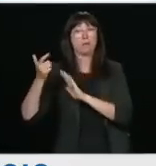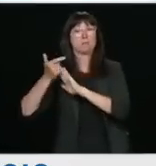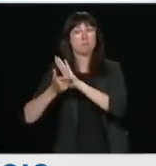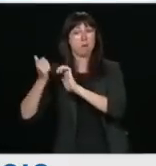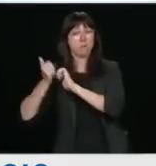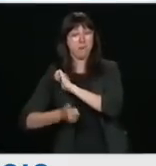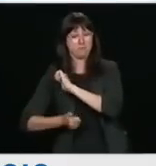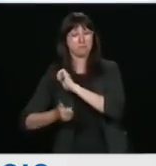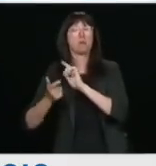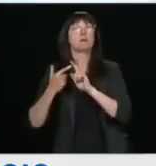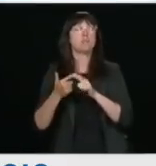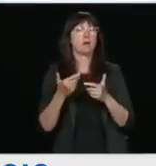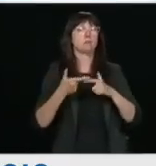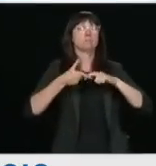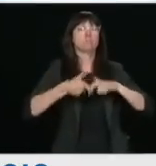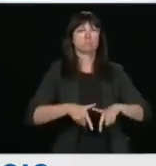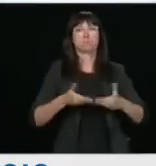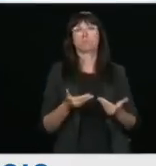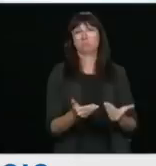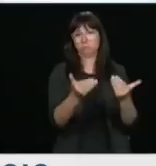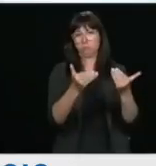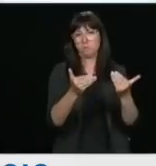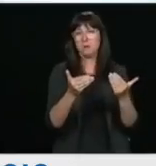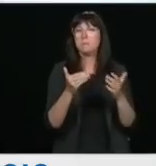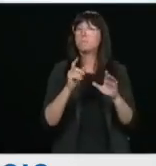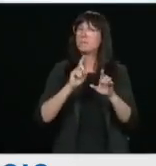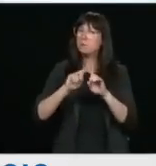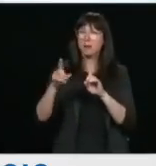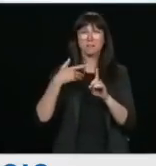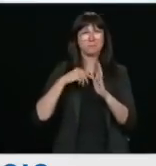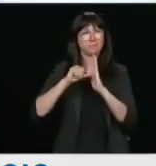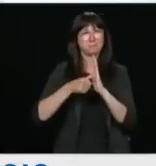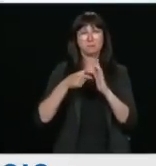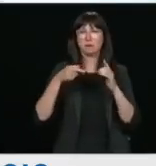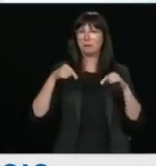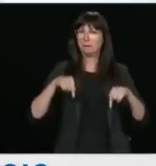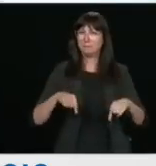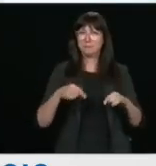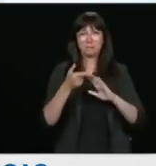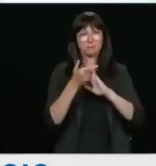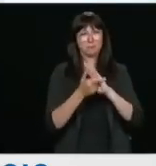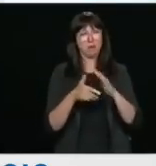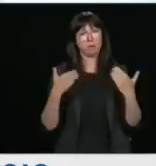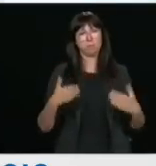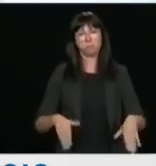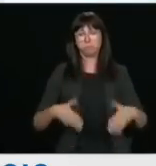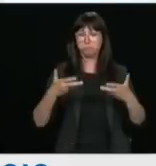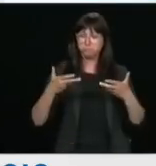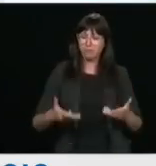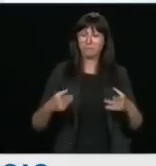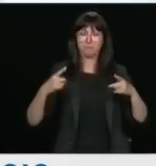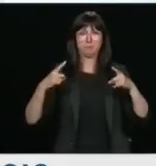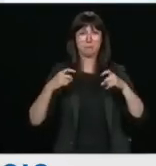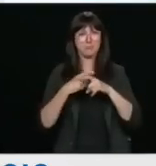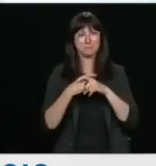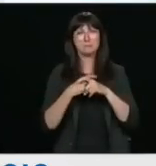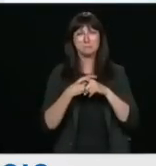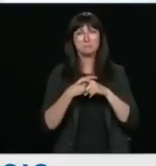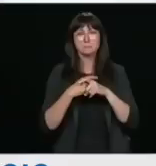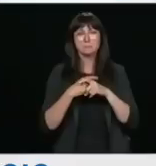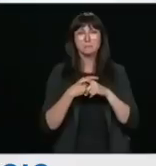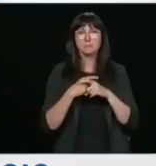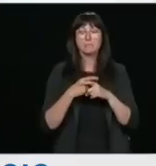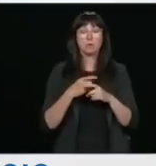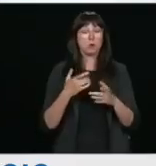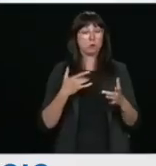As I've indicated, this is an area of complex law, and the concerns were being identified